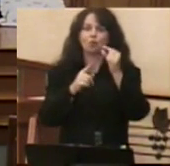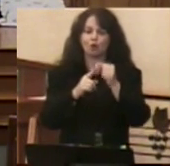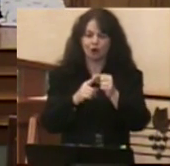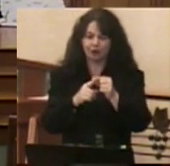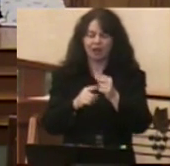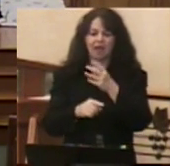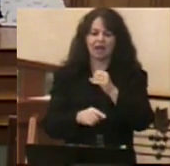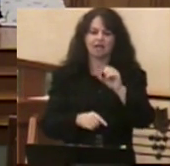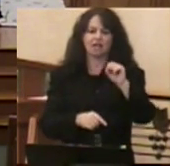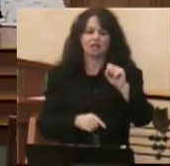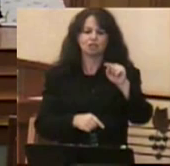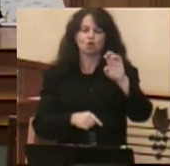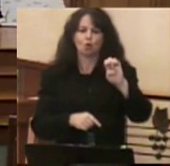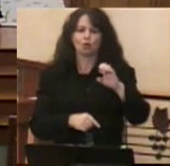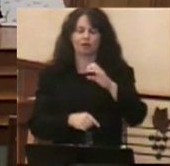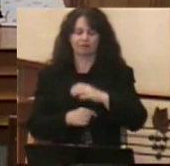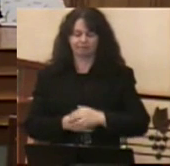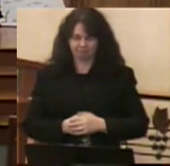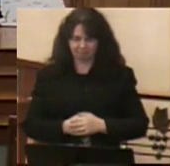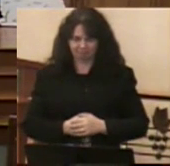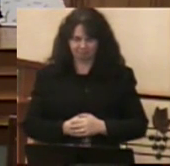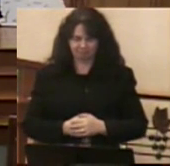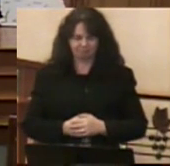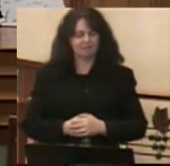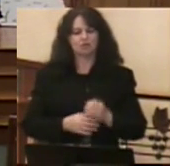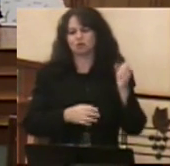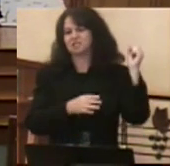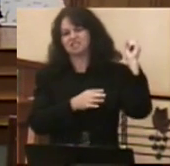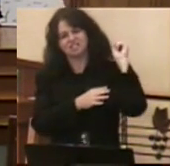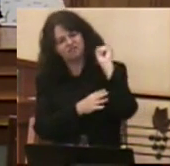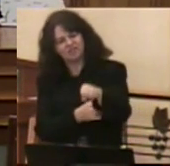stone and the giant is defeated.